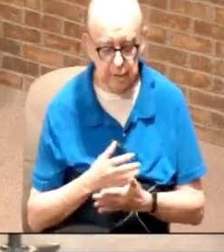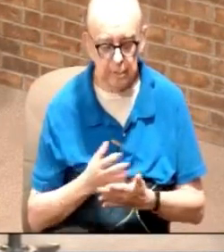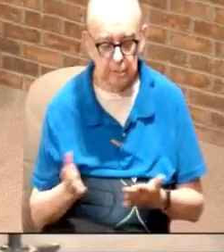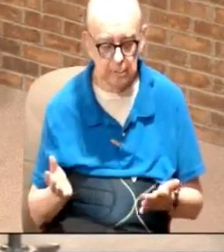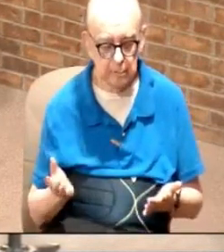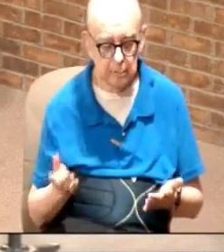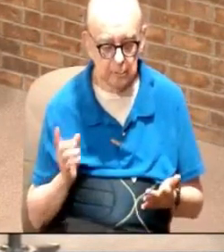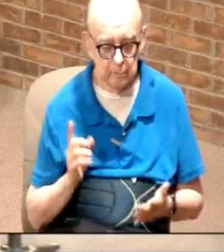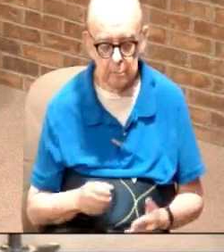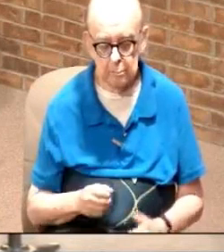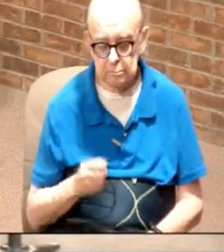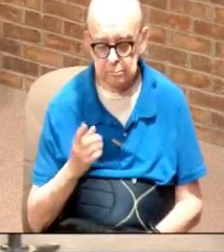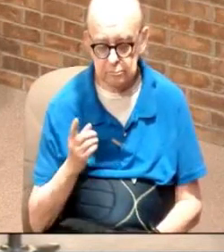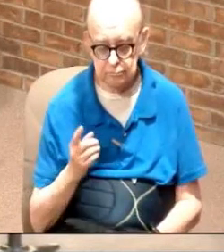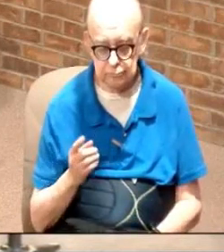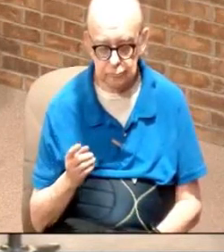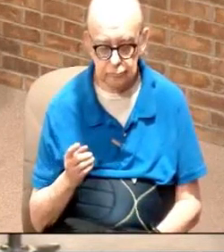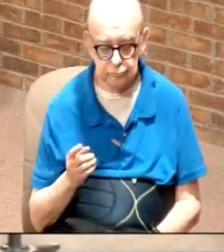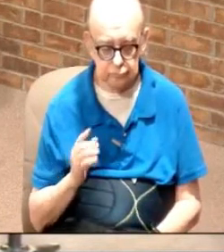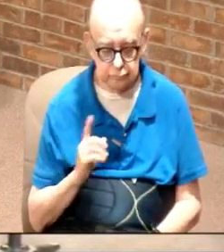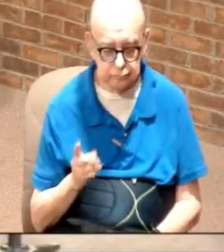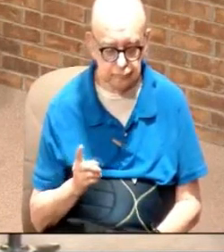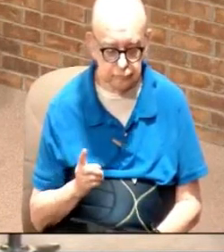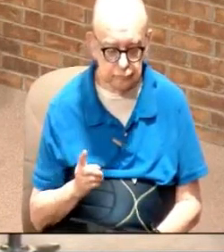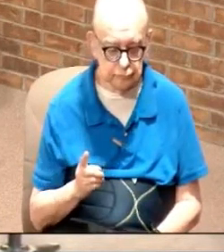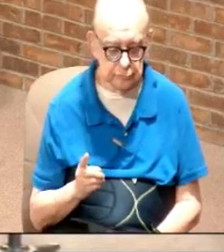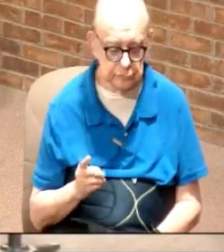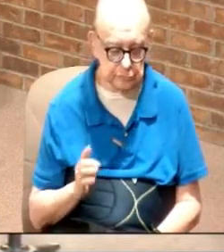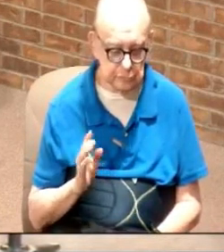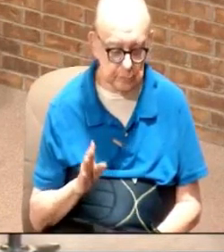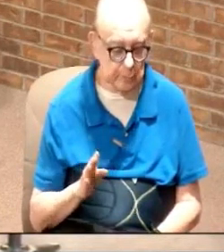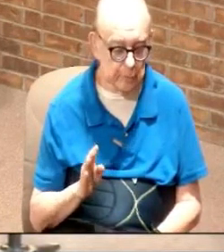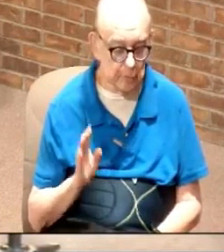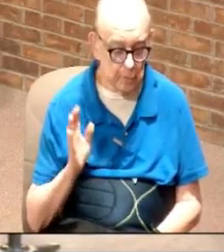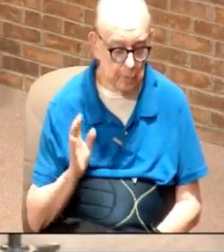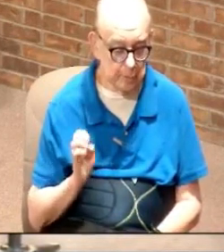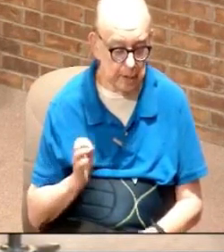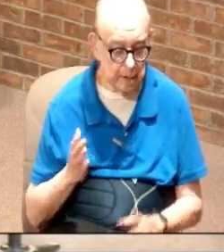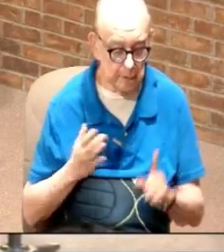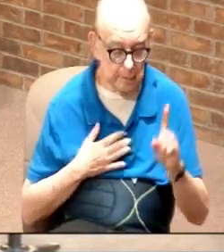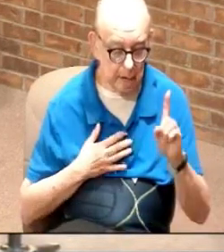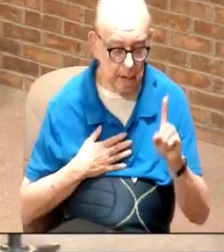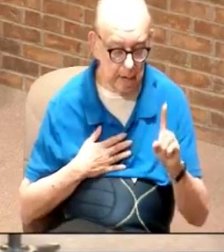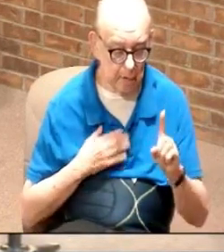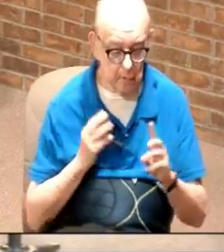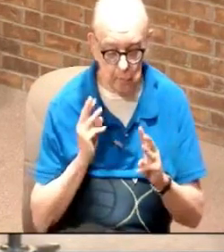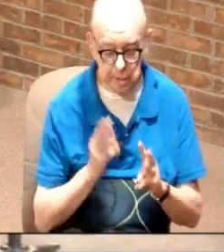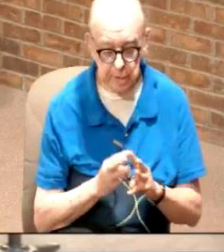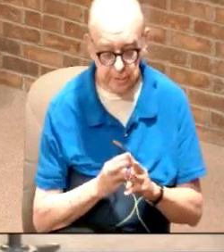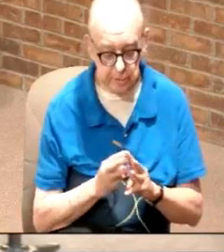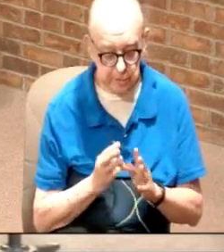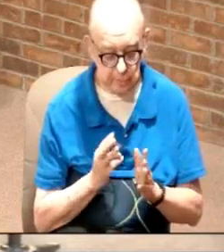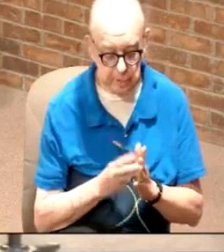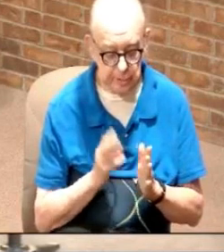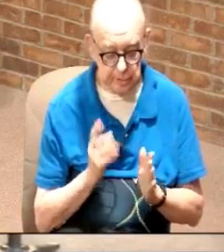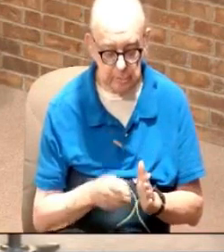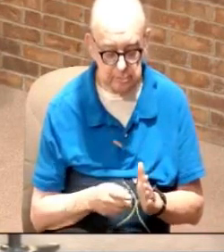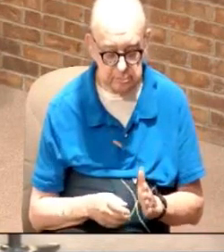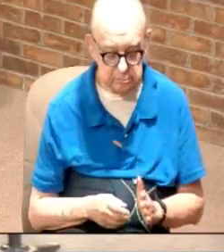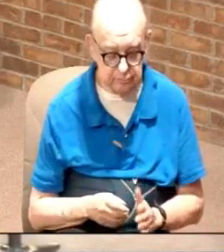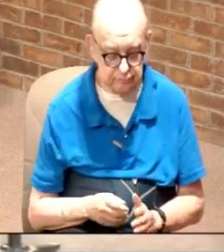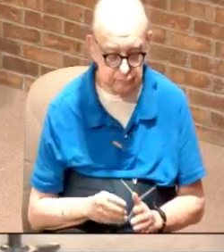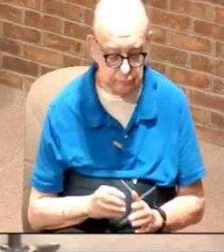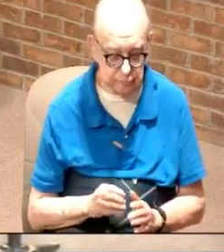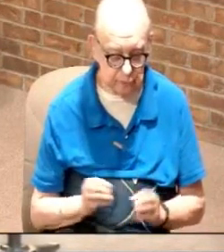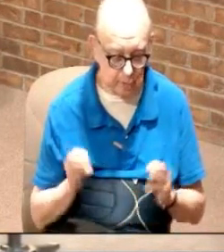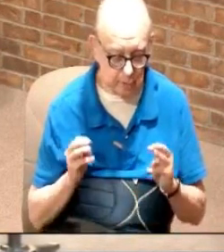things we need to understand them he says you will be my witnesses so let me say this to you there was